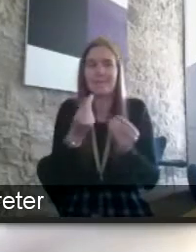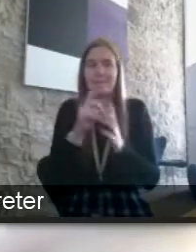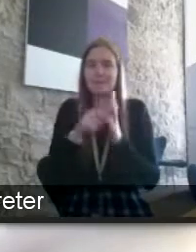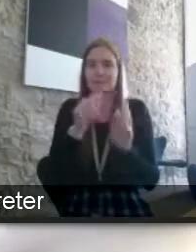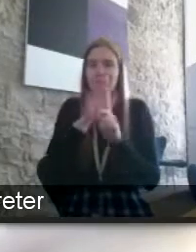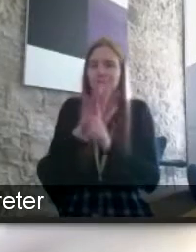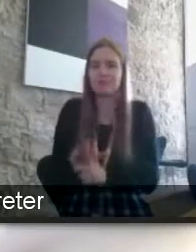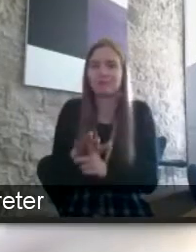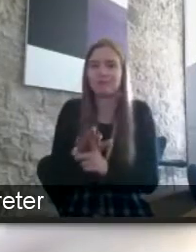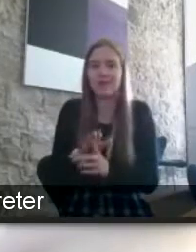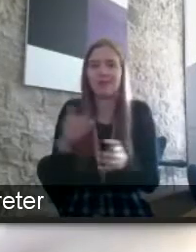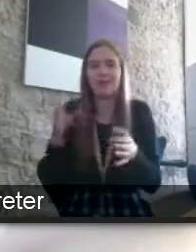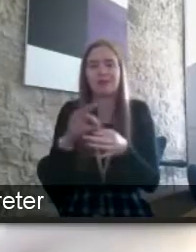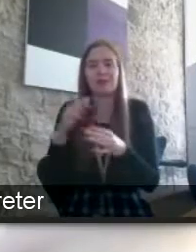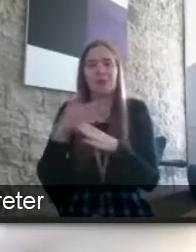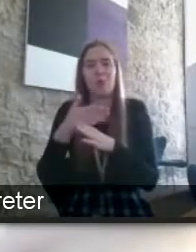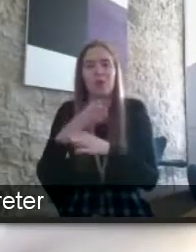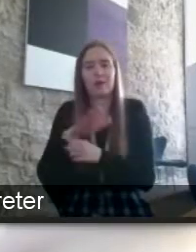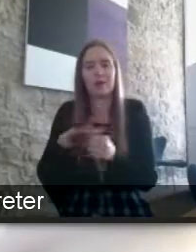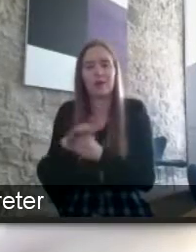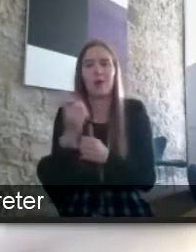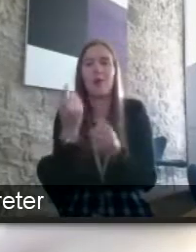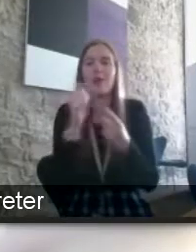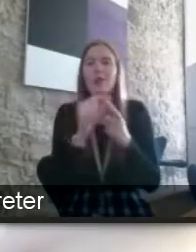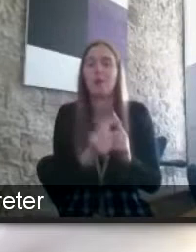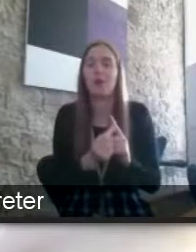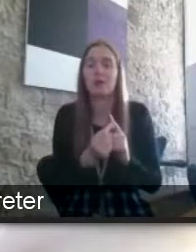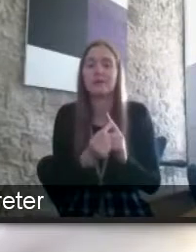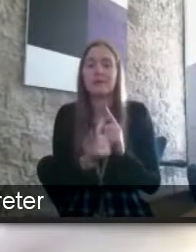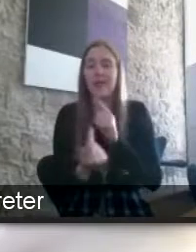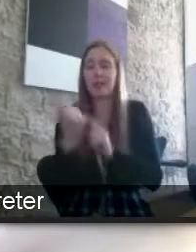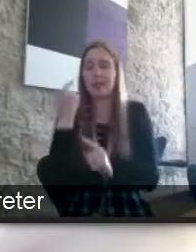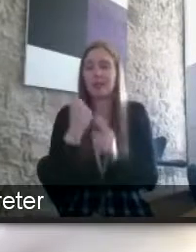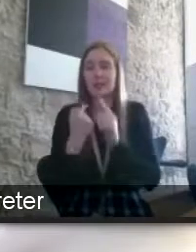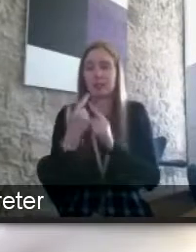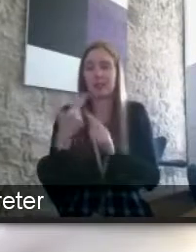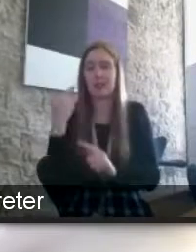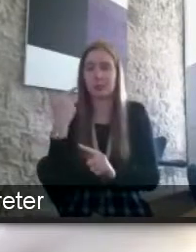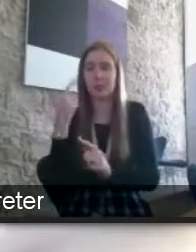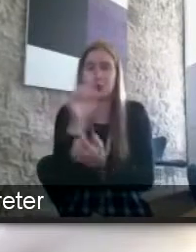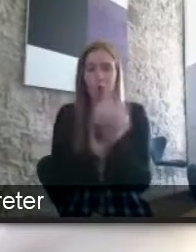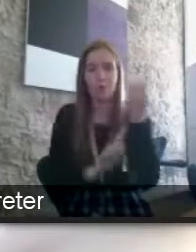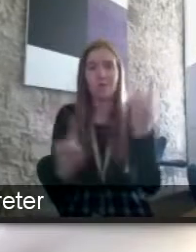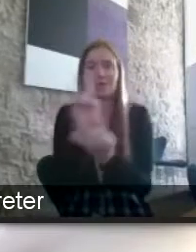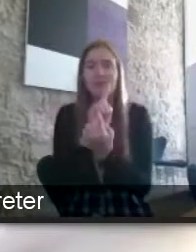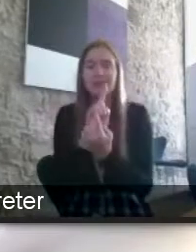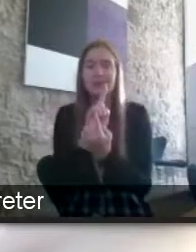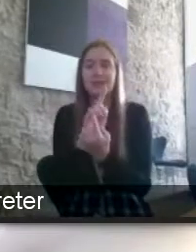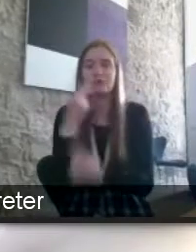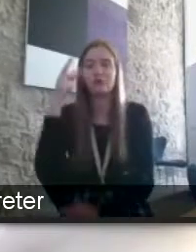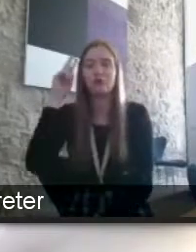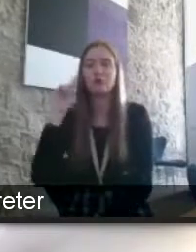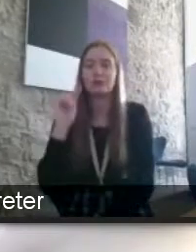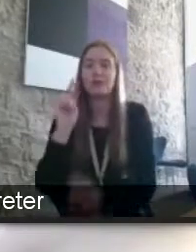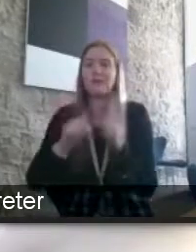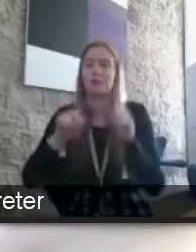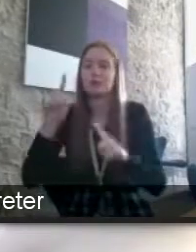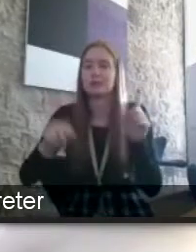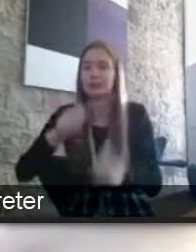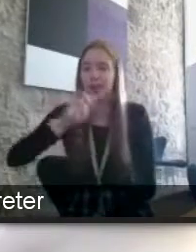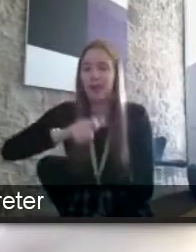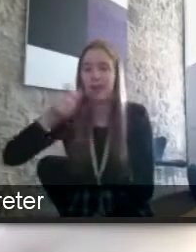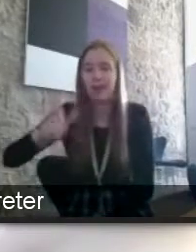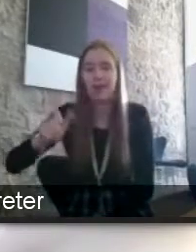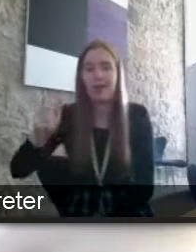take place in the workplace one other point i was at a conference last week where i spoke on on neurodivergent people in euro and this is a